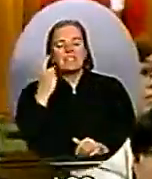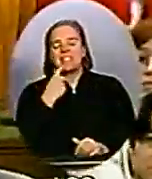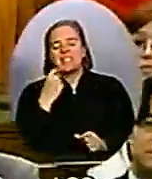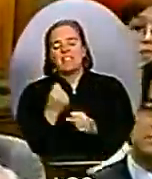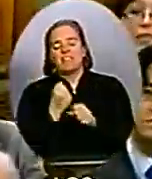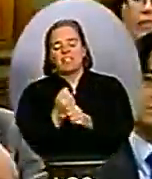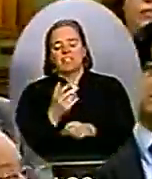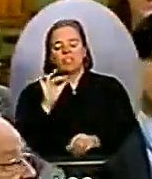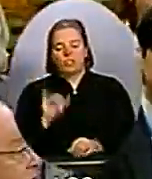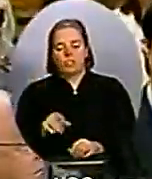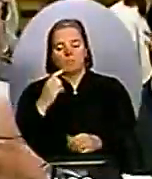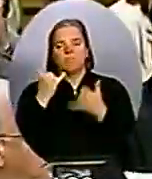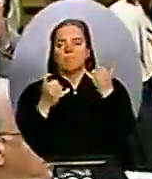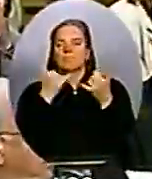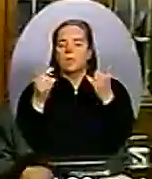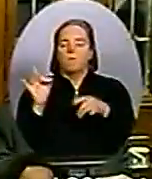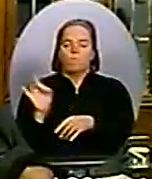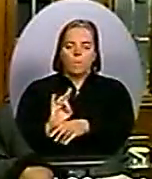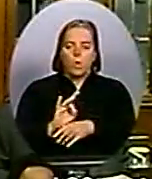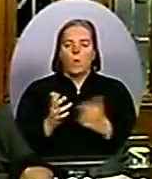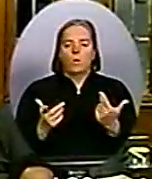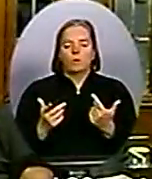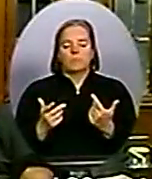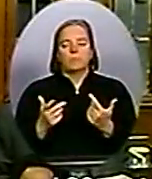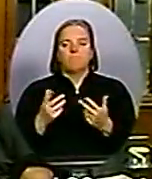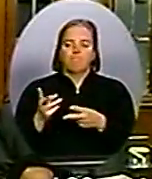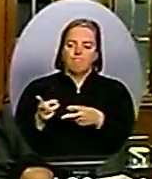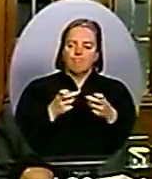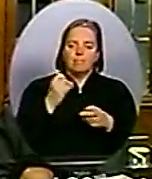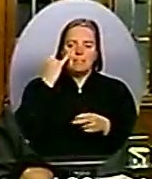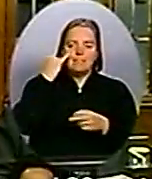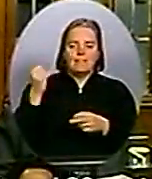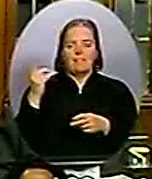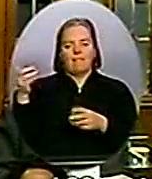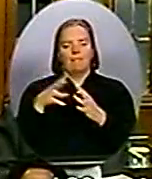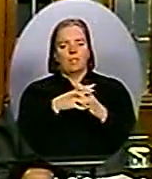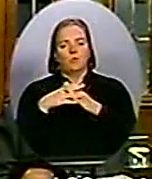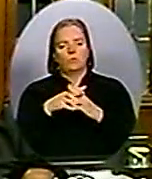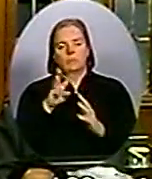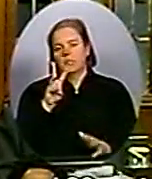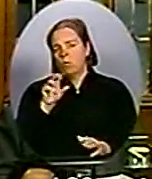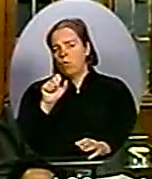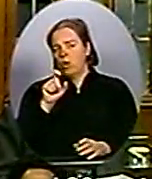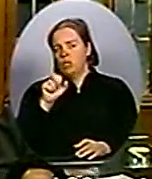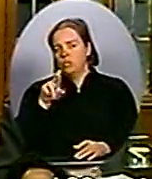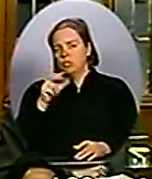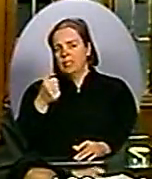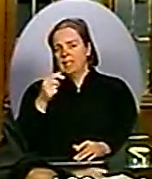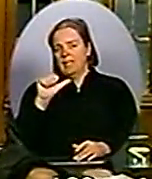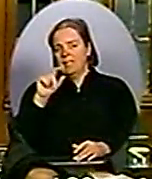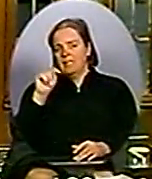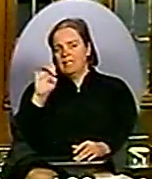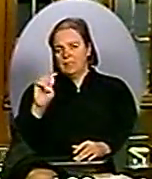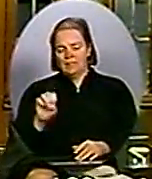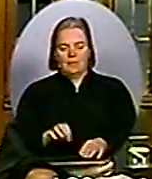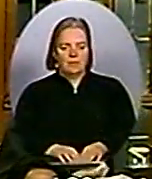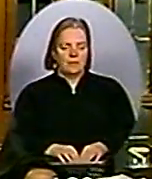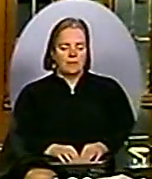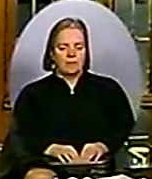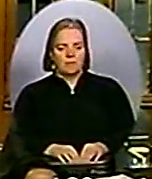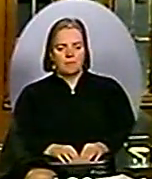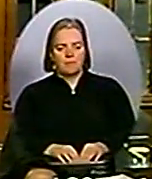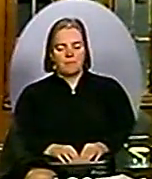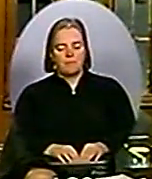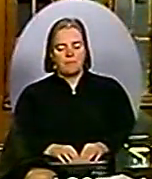The Honourable Parliament, Secretary of Minister of Justice. Mr. Speaker, the specific concern that the member referenced in